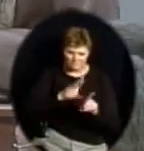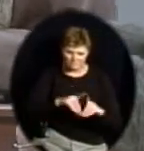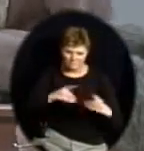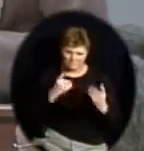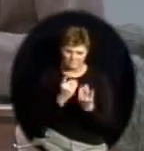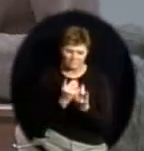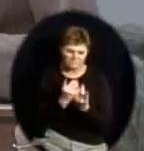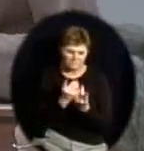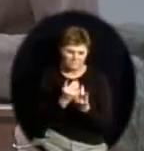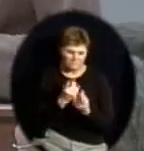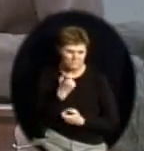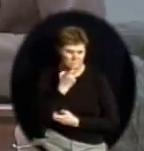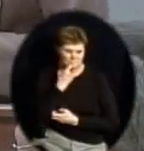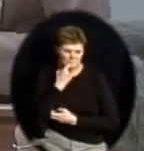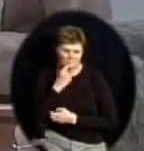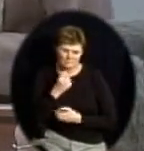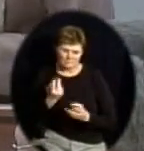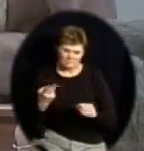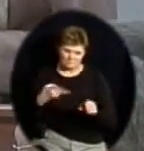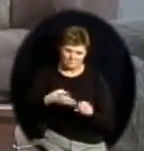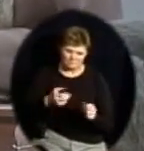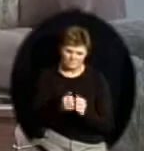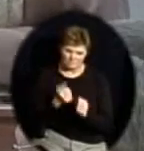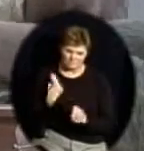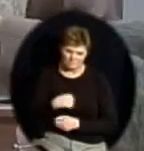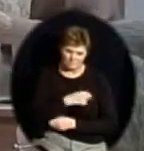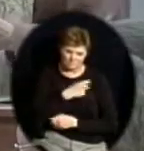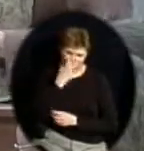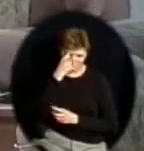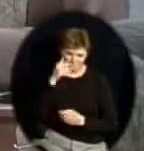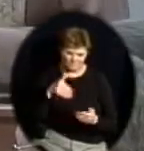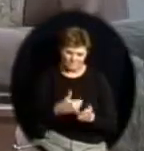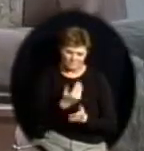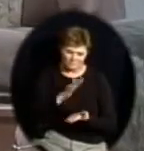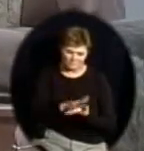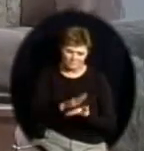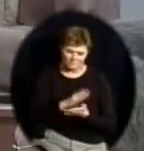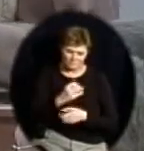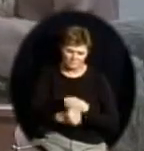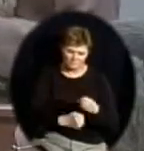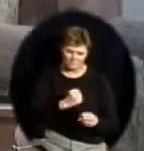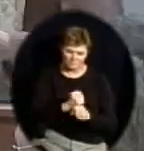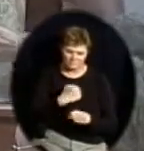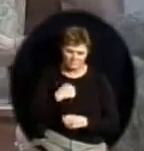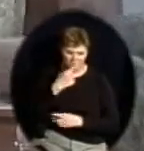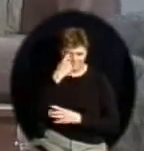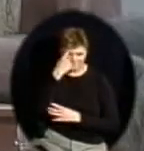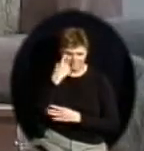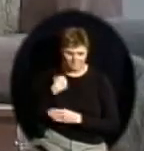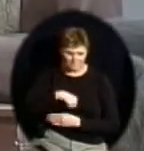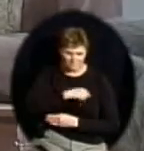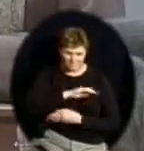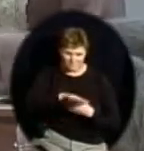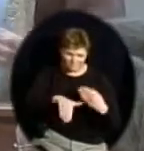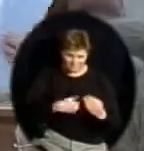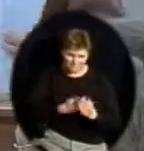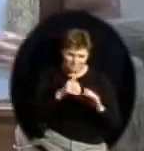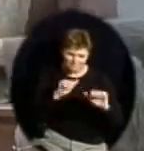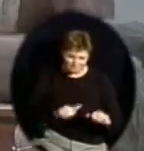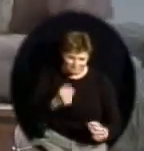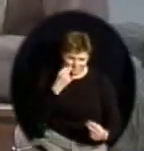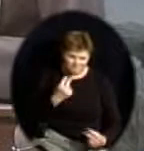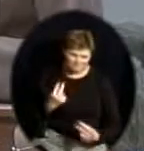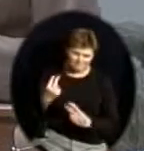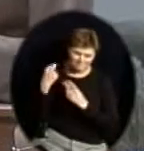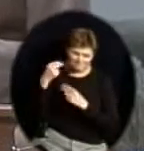ever so recently to start a new school year. And I think all of us can remember back to those starts of this new school year. I did